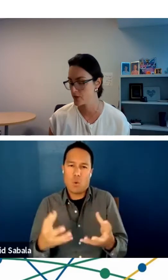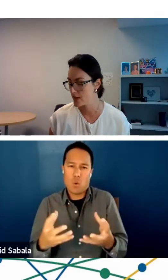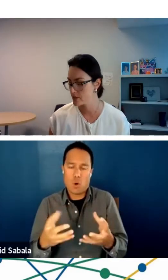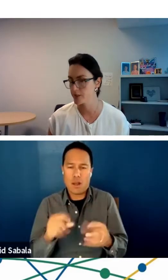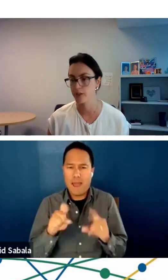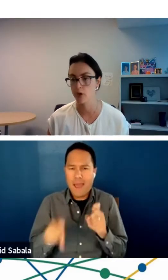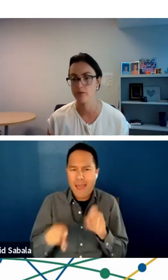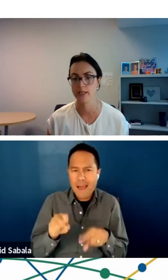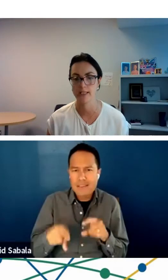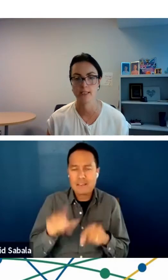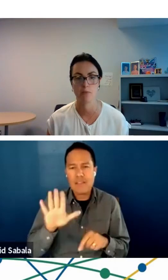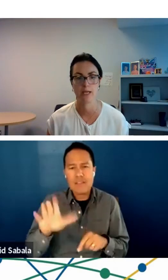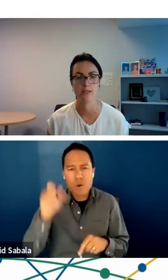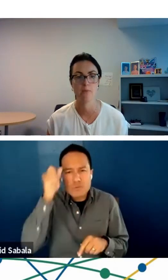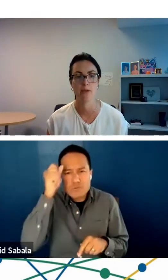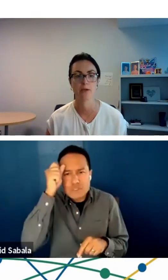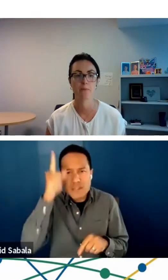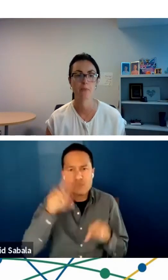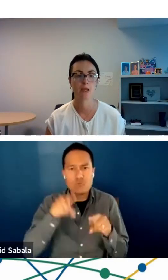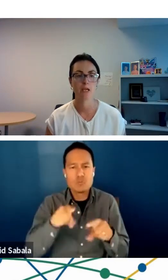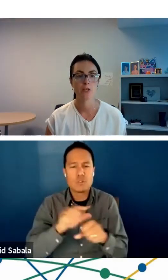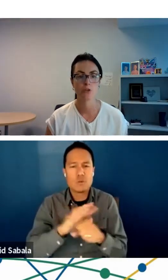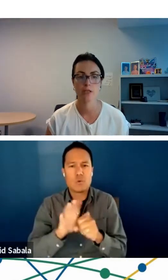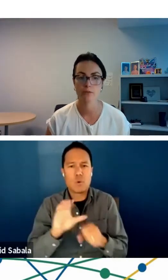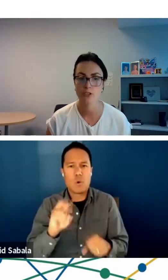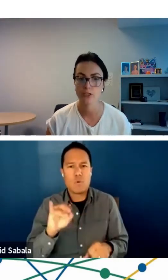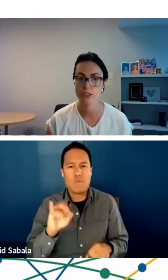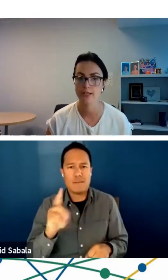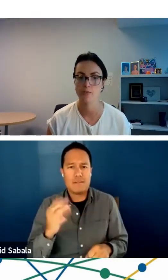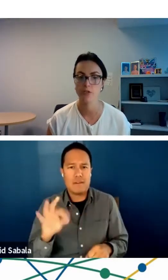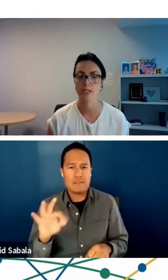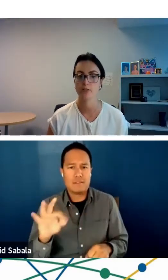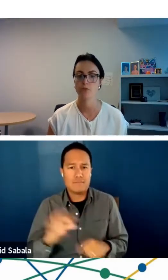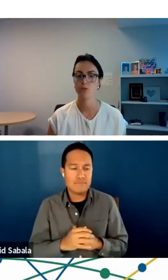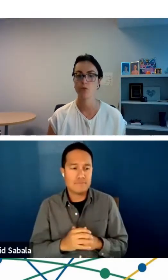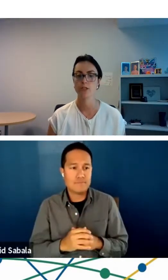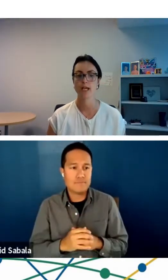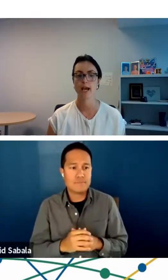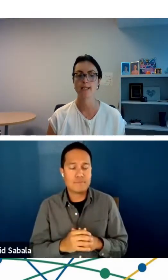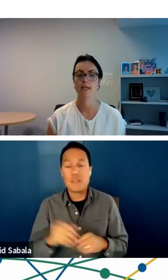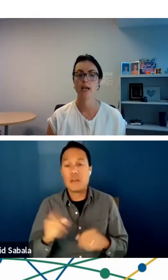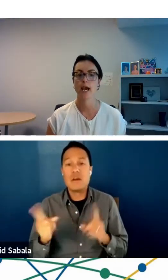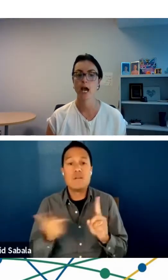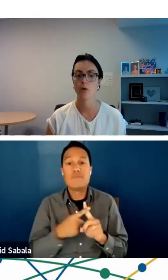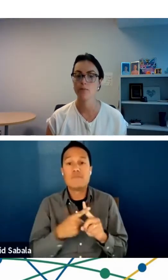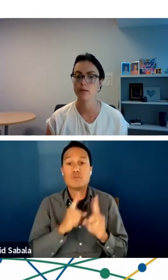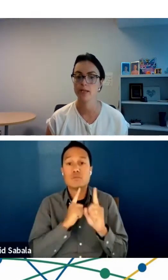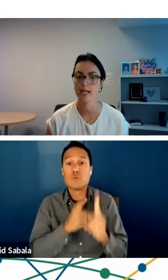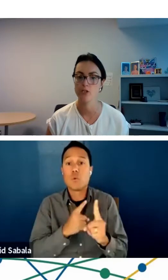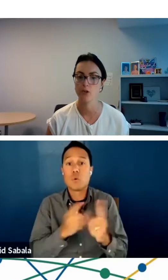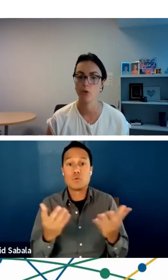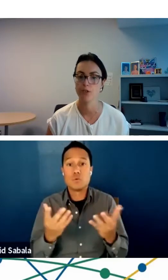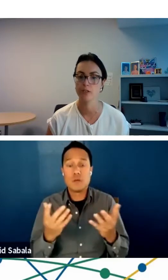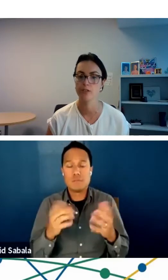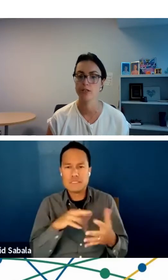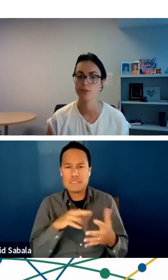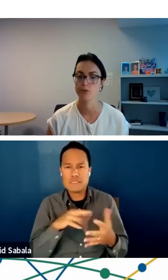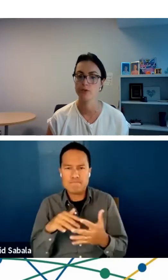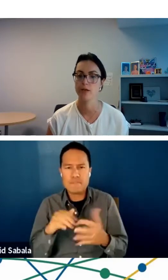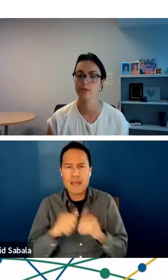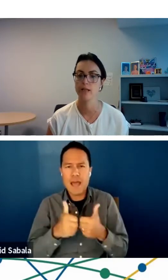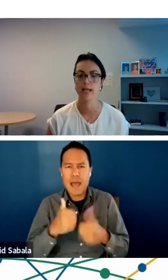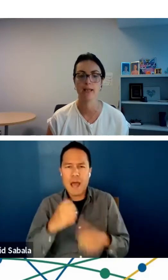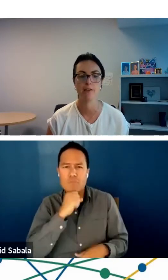perceptions during the COVID-19 pandemic. So the original study objectives were to ask, how are middle-aged and older